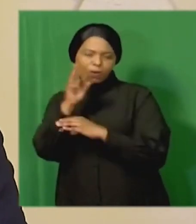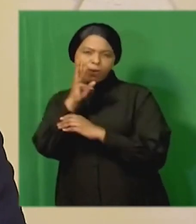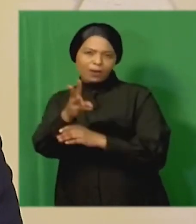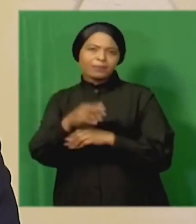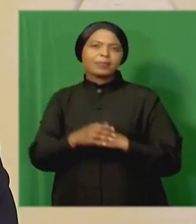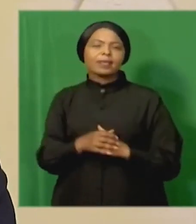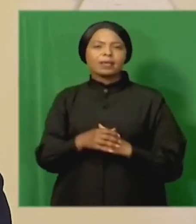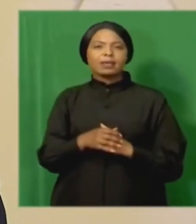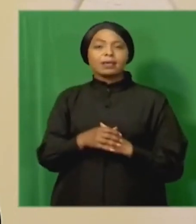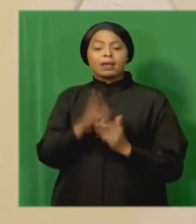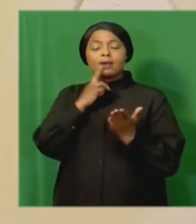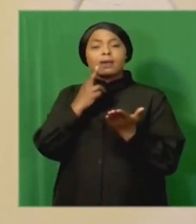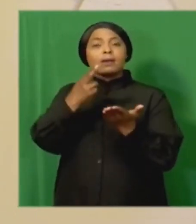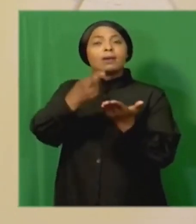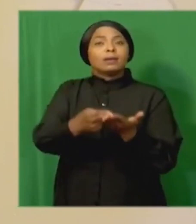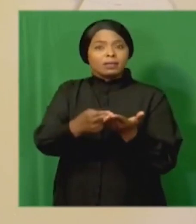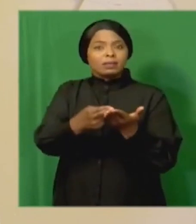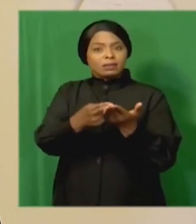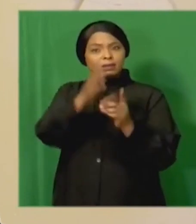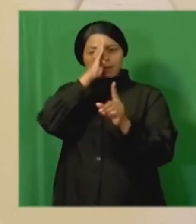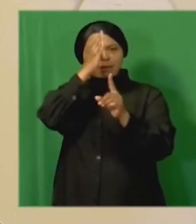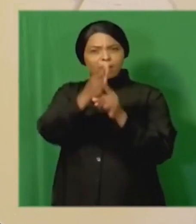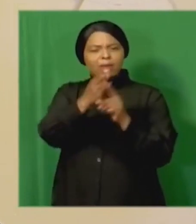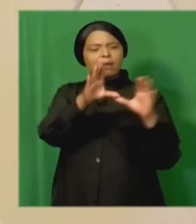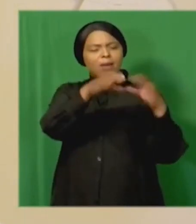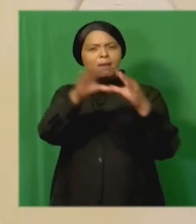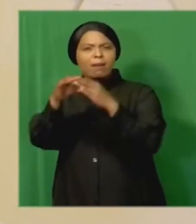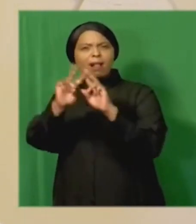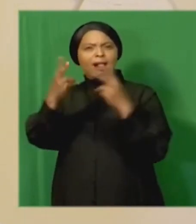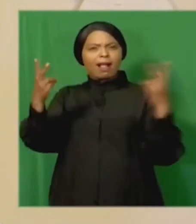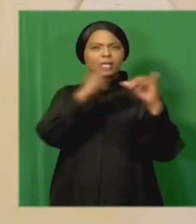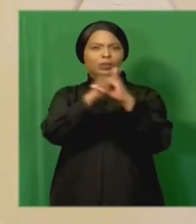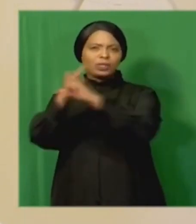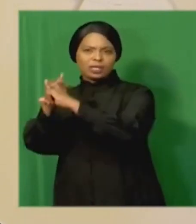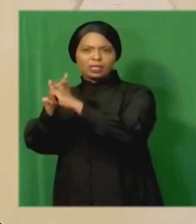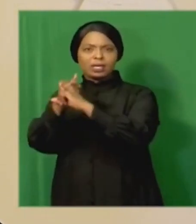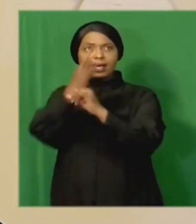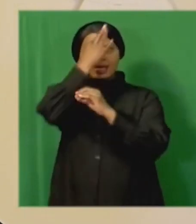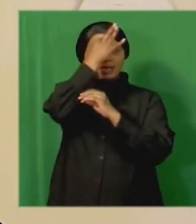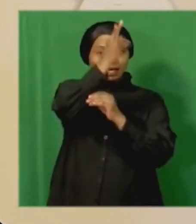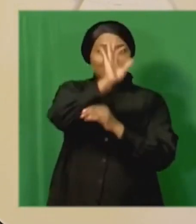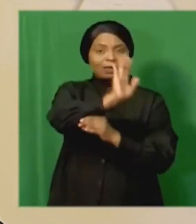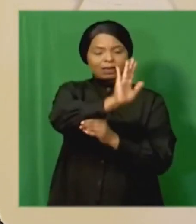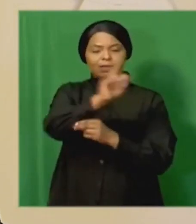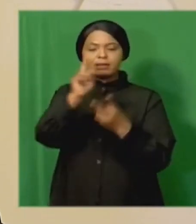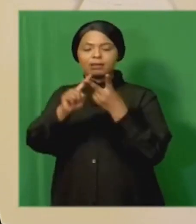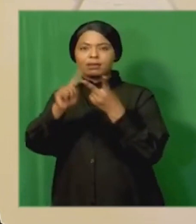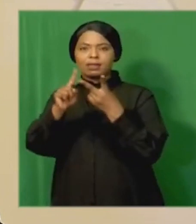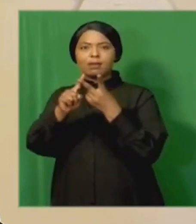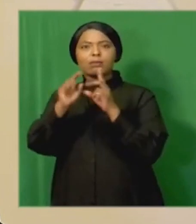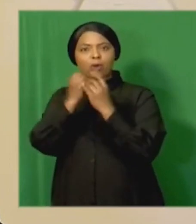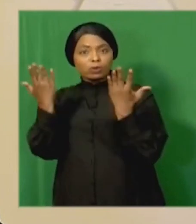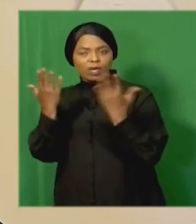The recommendations were directed at several institutions both within the State and more broadly in